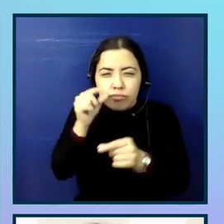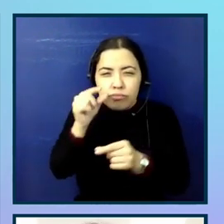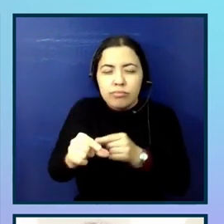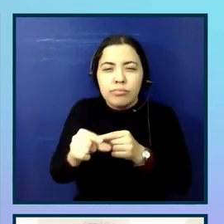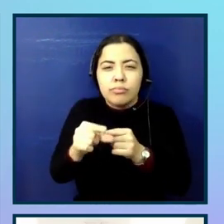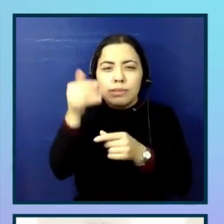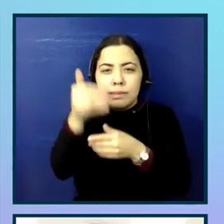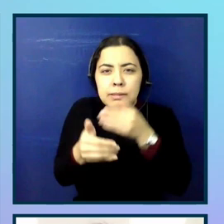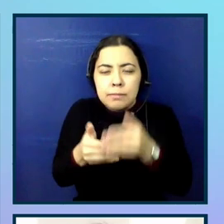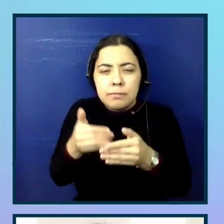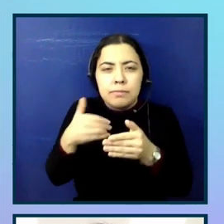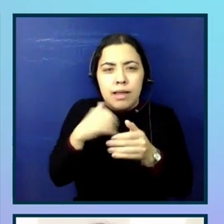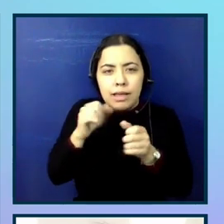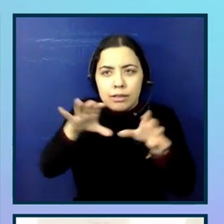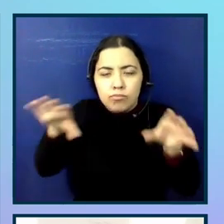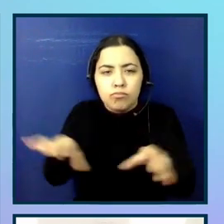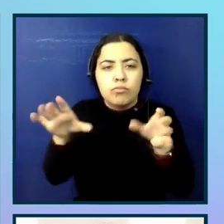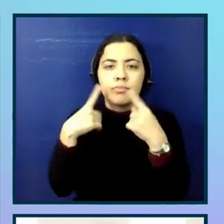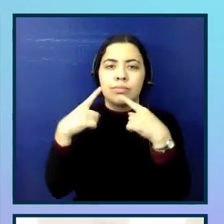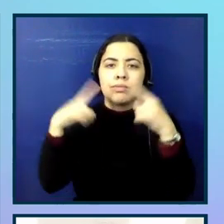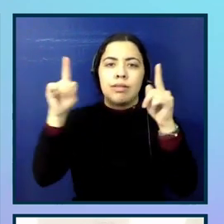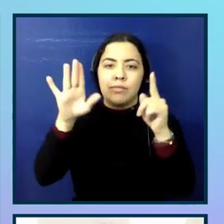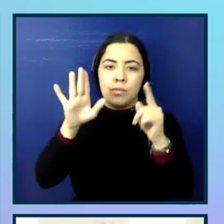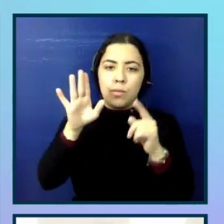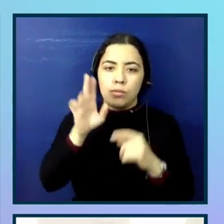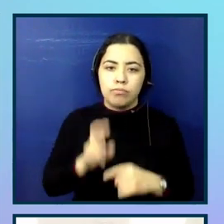to be successful within your journey.